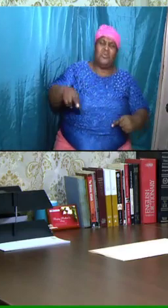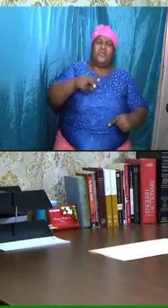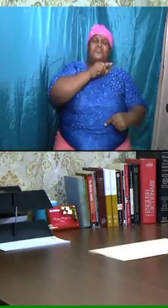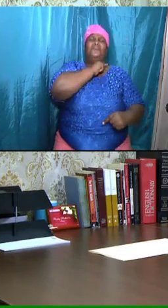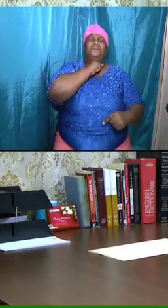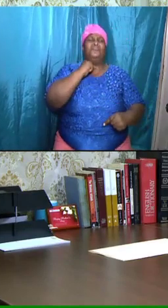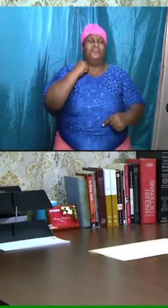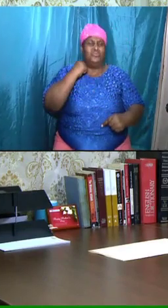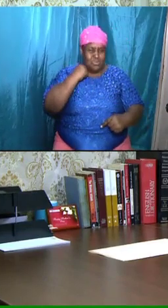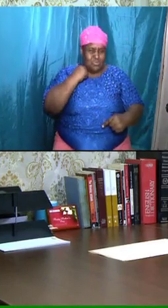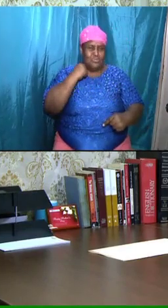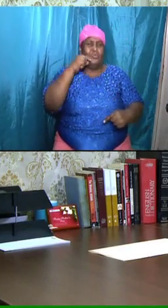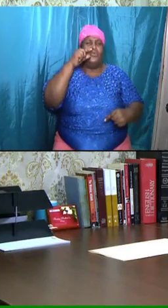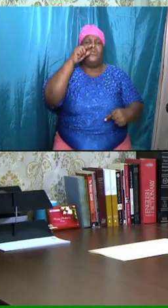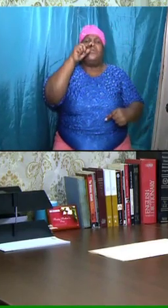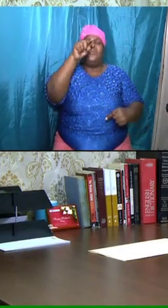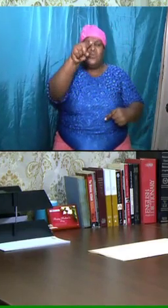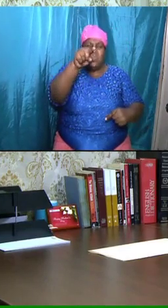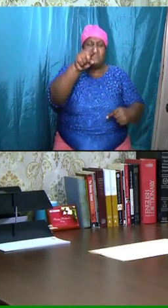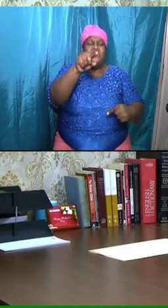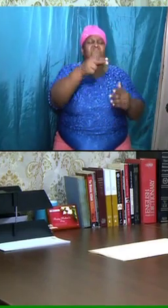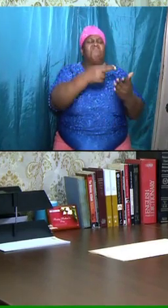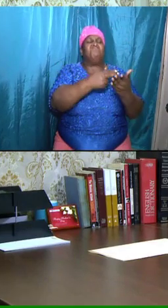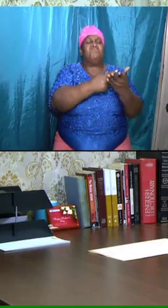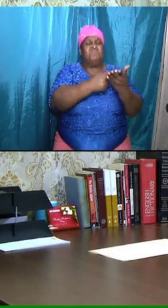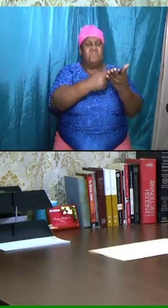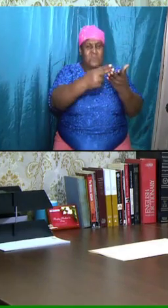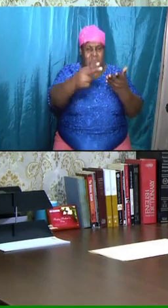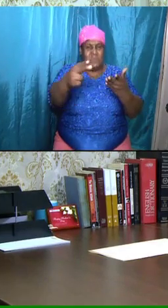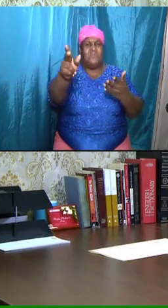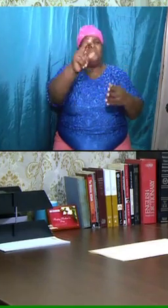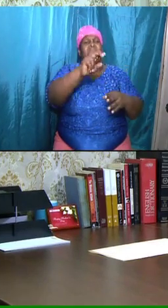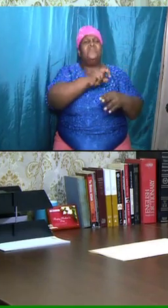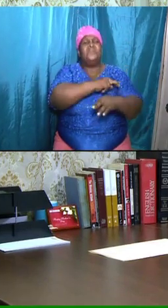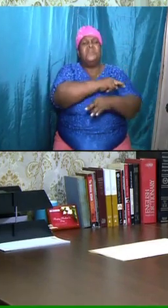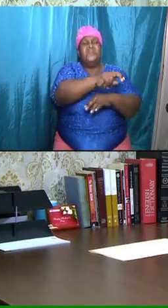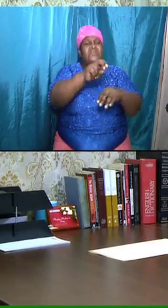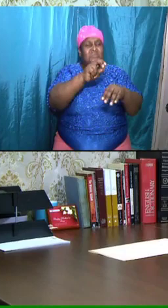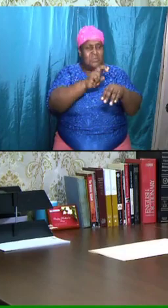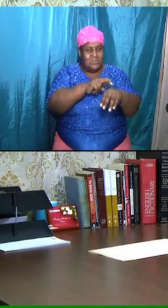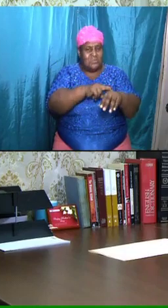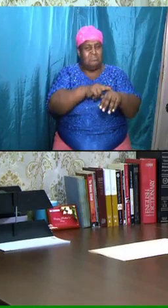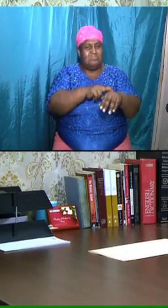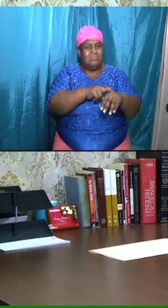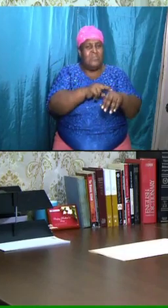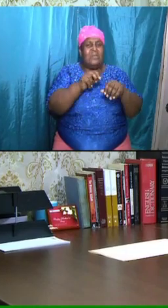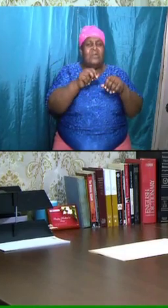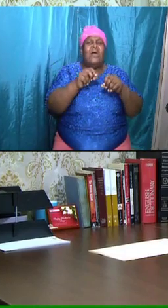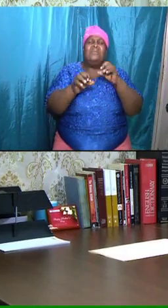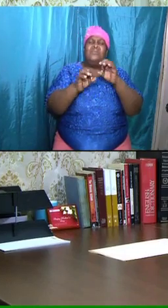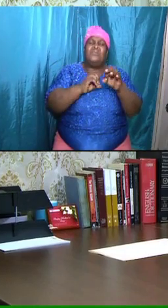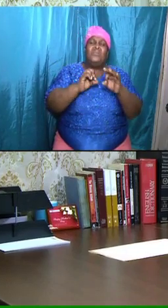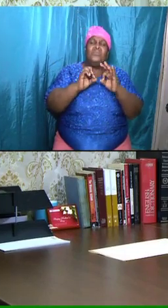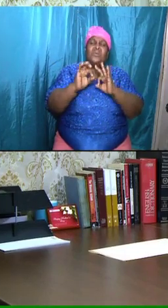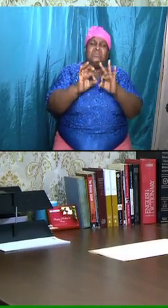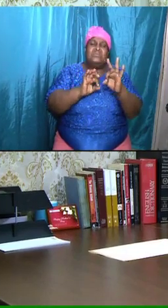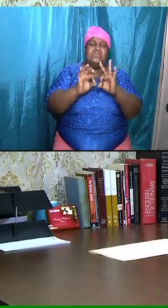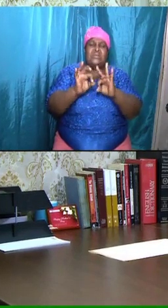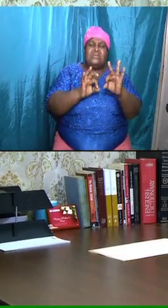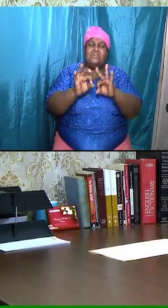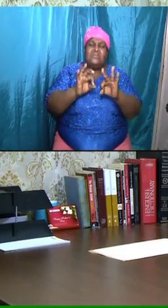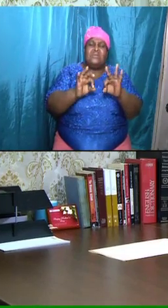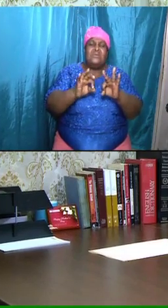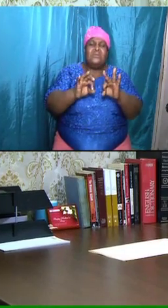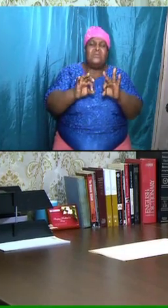are a holy nation. And it goes on to explain that we have been